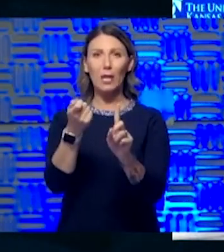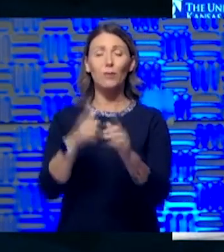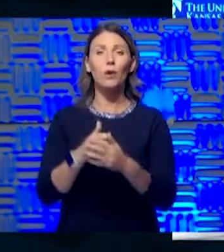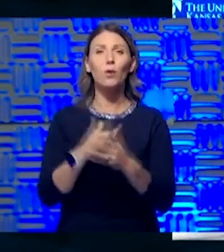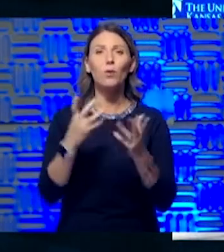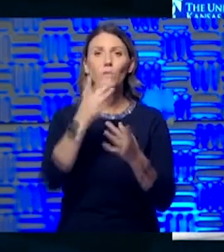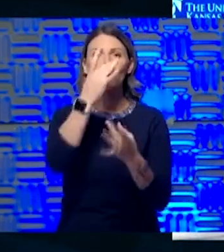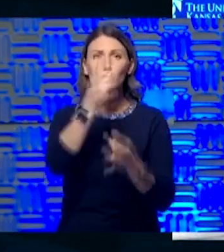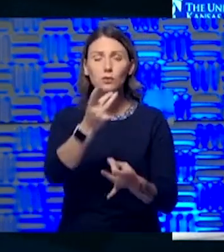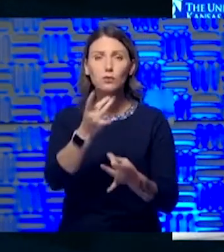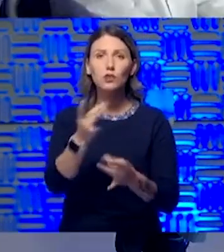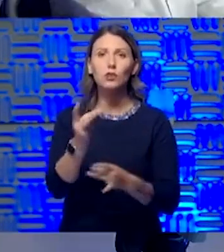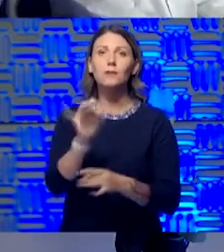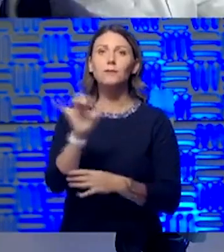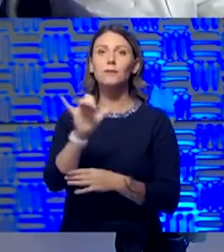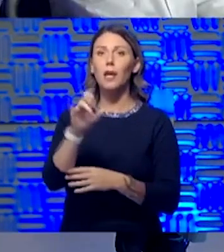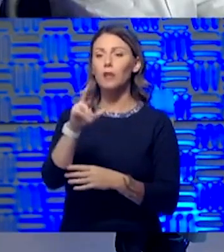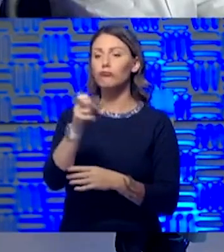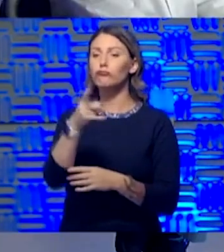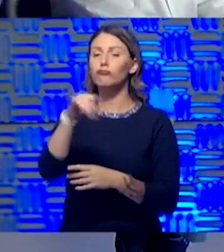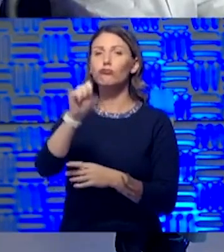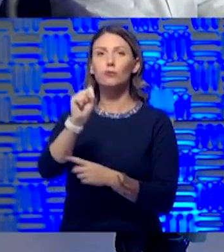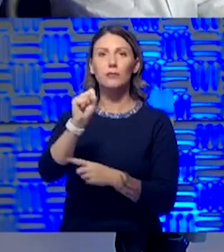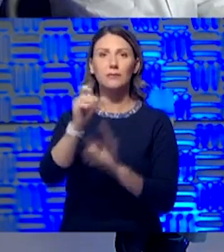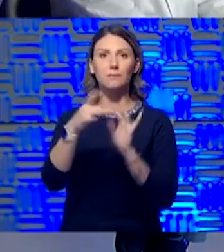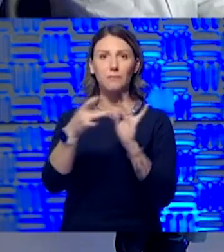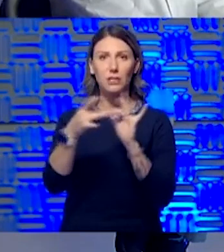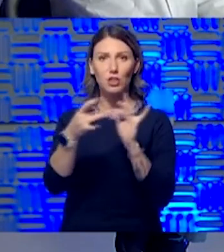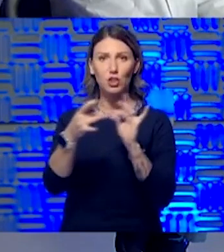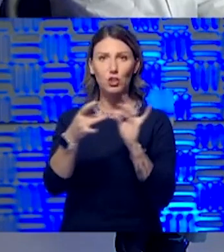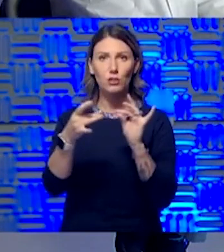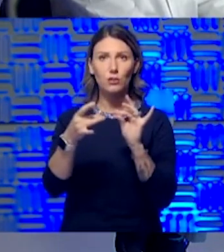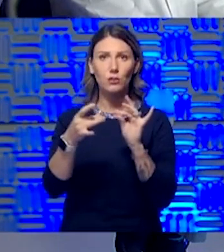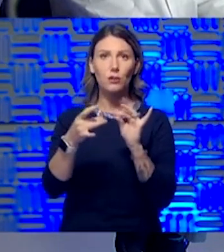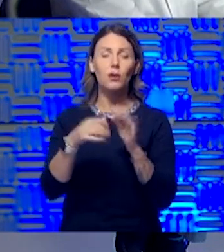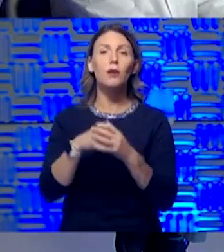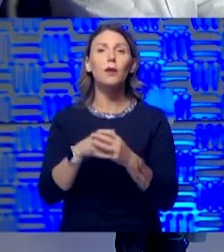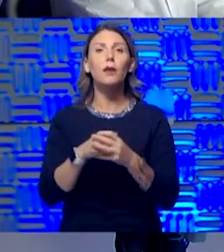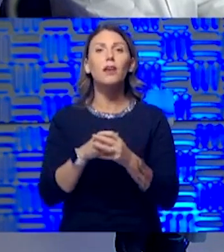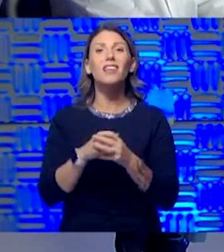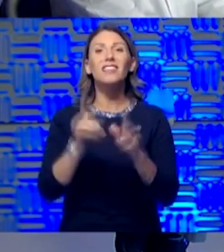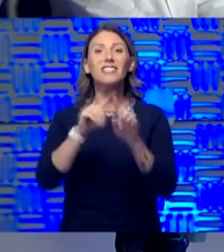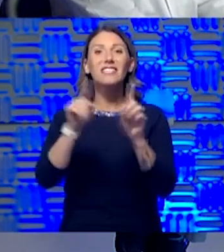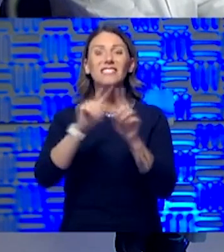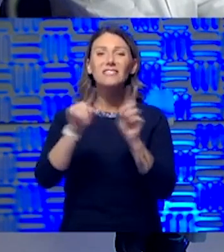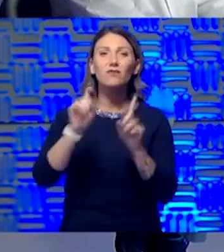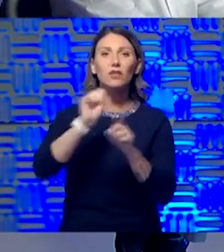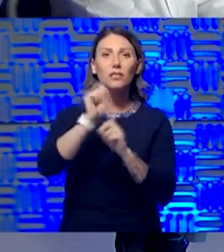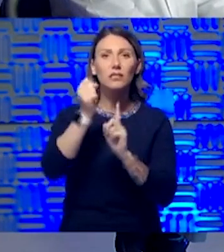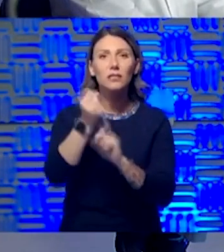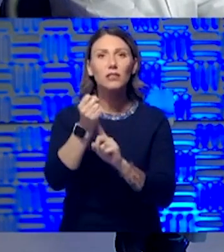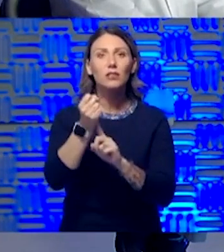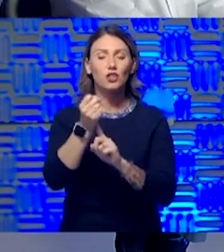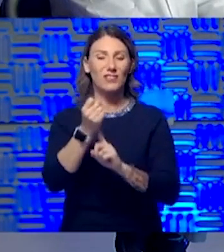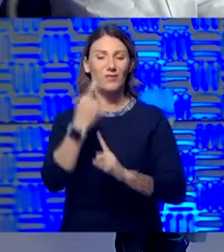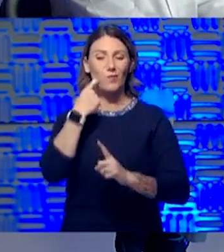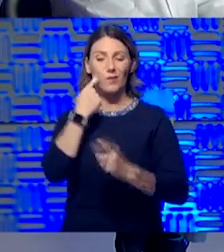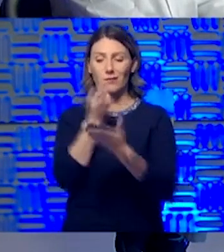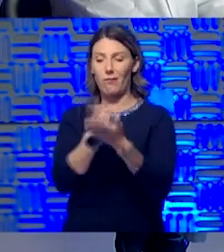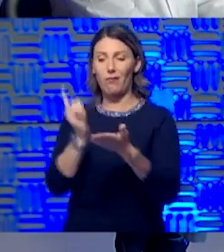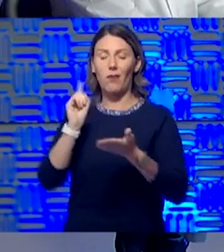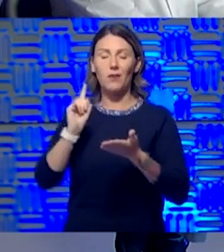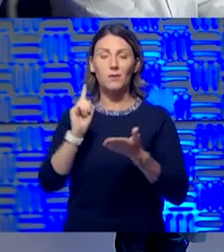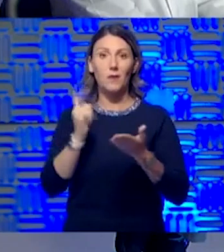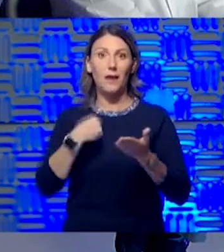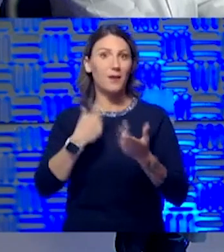What's interesting, as Chris talked about, is the underlying homorbidities and health conditions. Over the last week, I've been doing what, you know, doctors